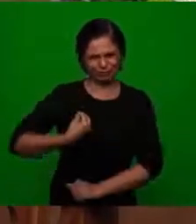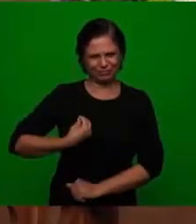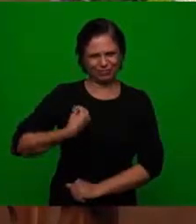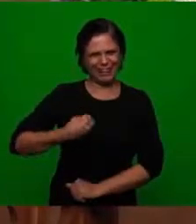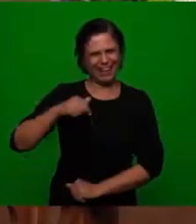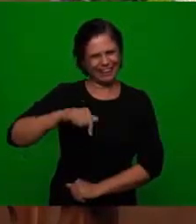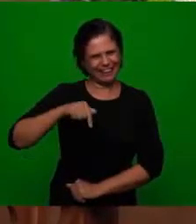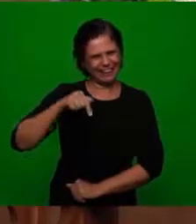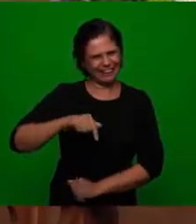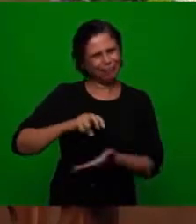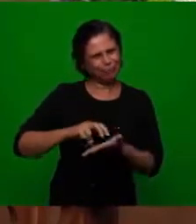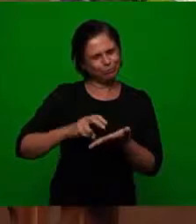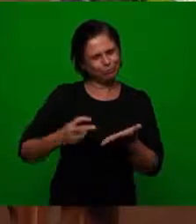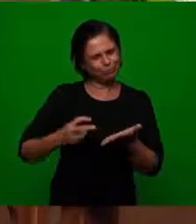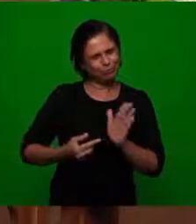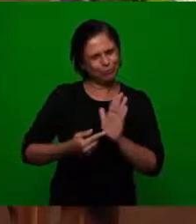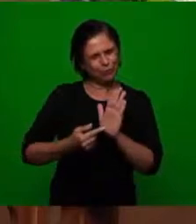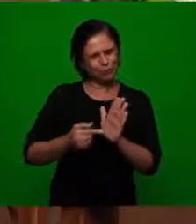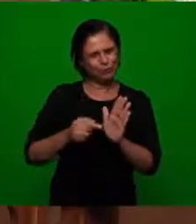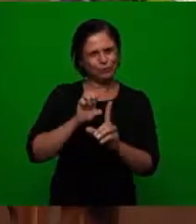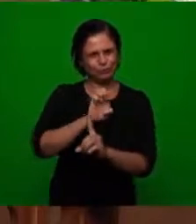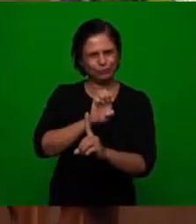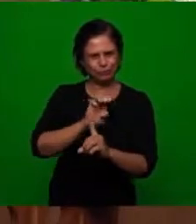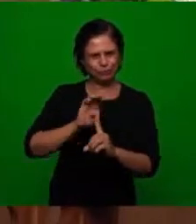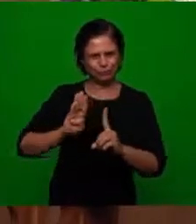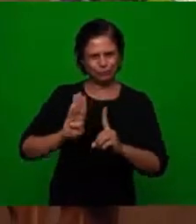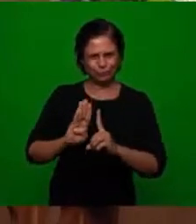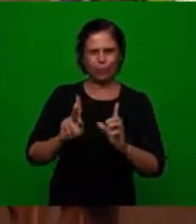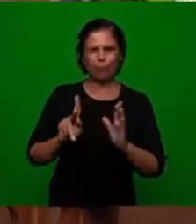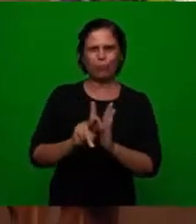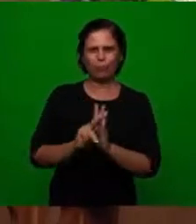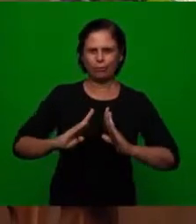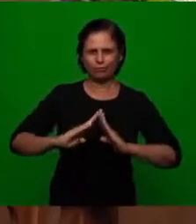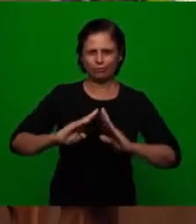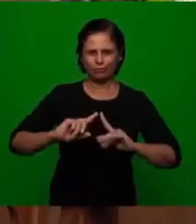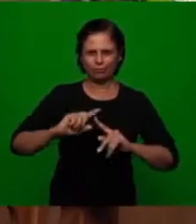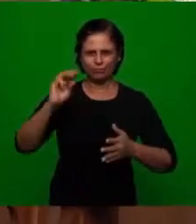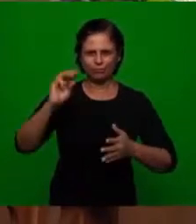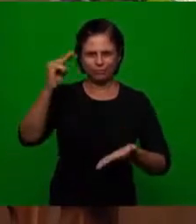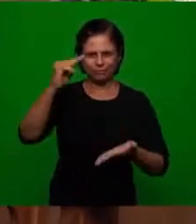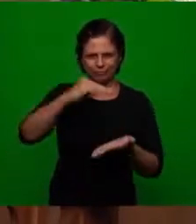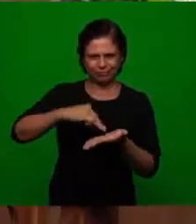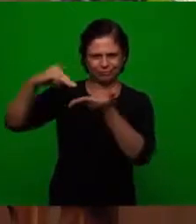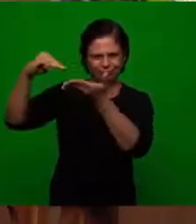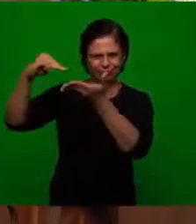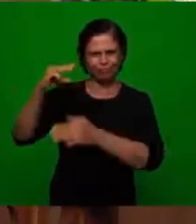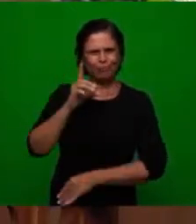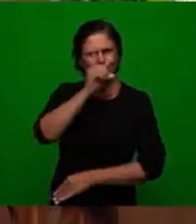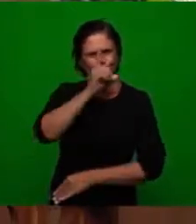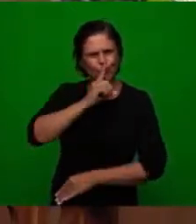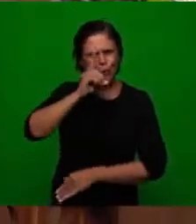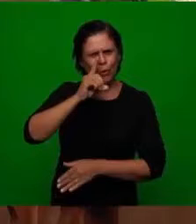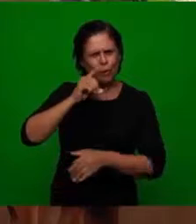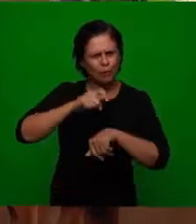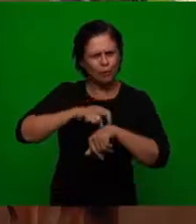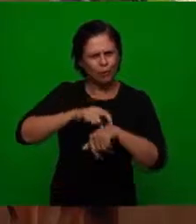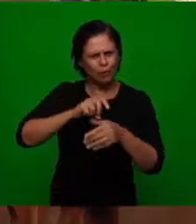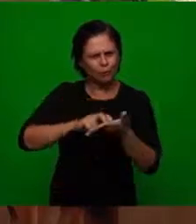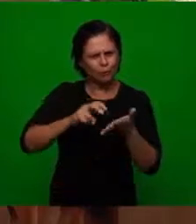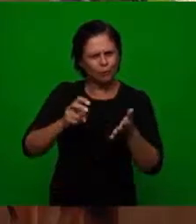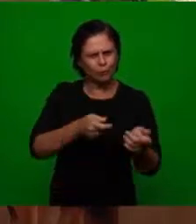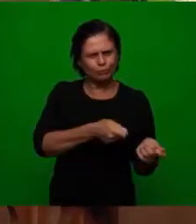broadcasting this Sunday school from the Church of Maranata, what we do every Sunday